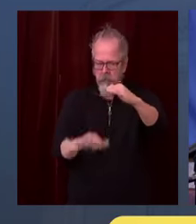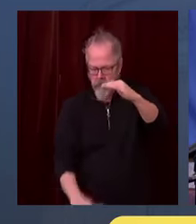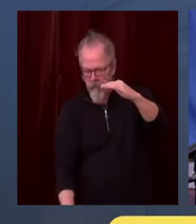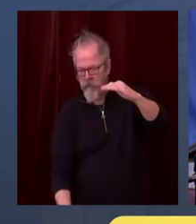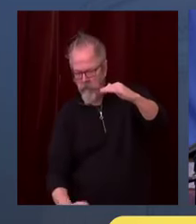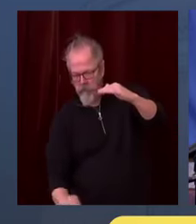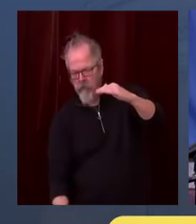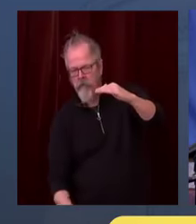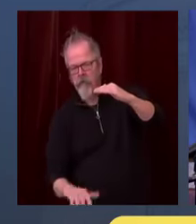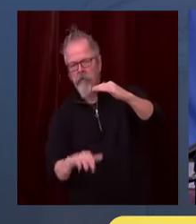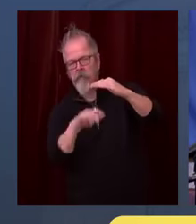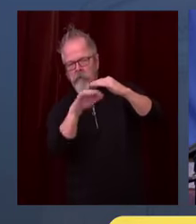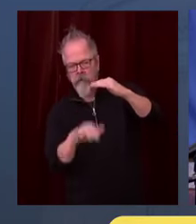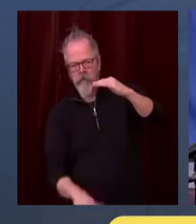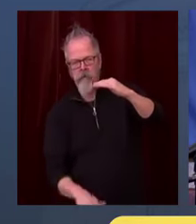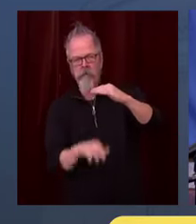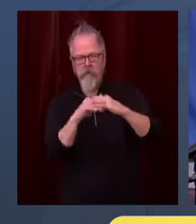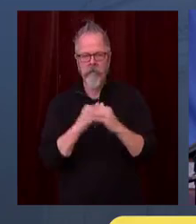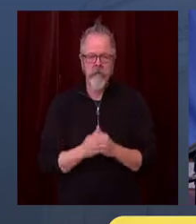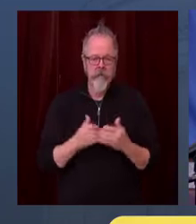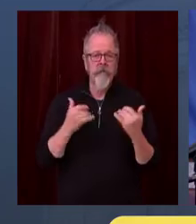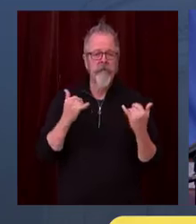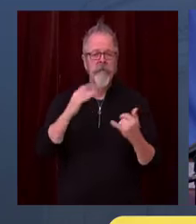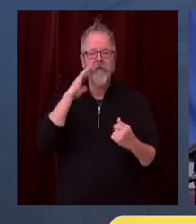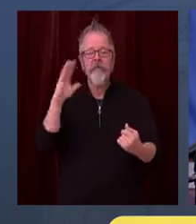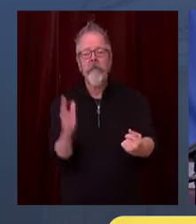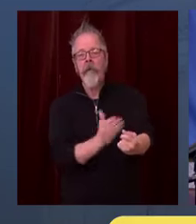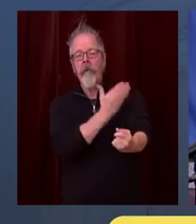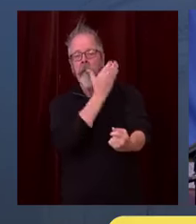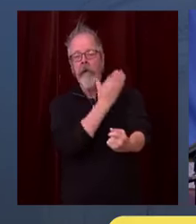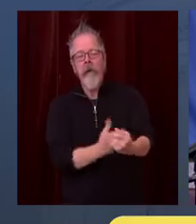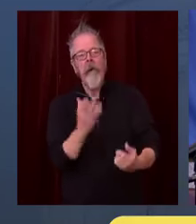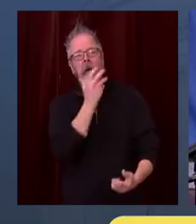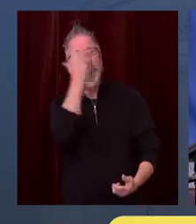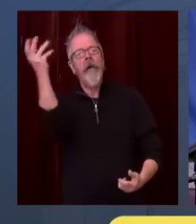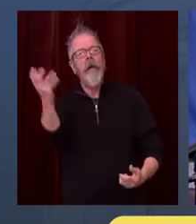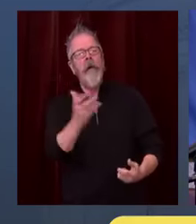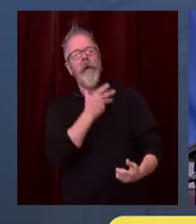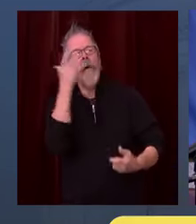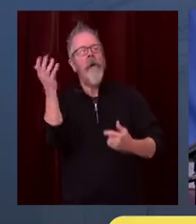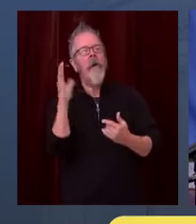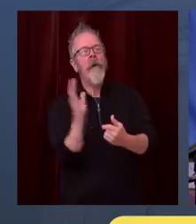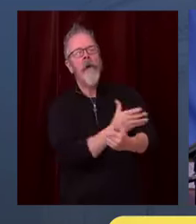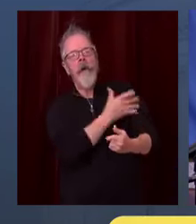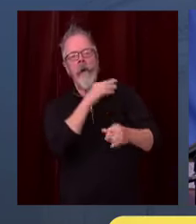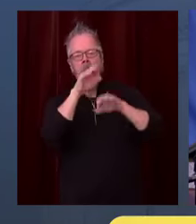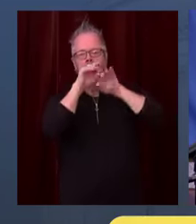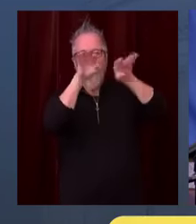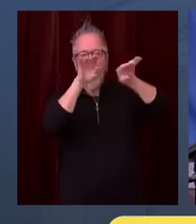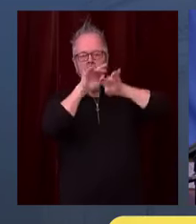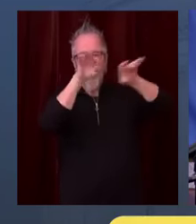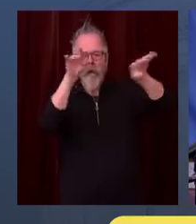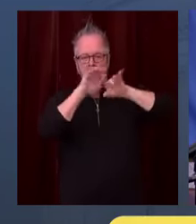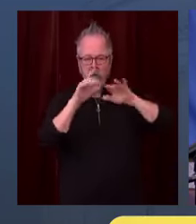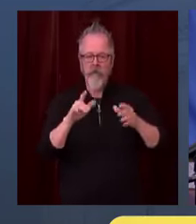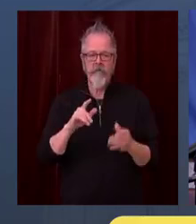We've already provided a full list of the restrictions to the media and stakeholders, and you'll be able to find those on our website as well.